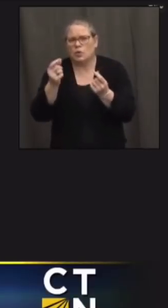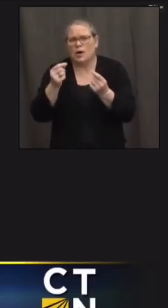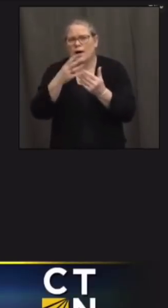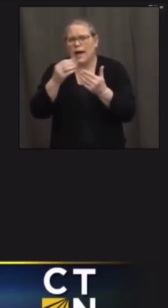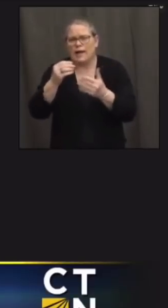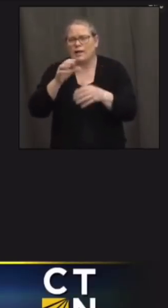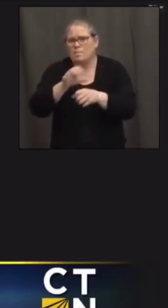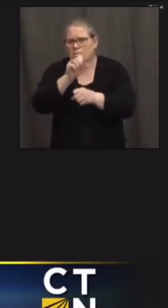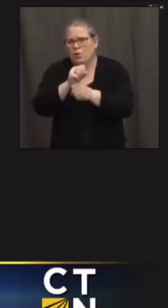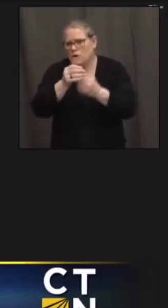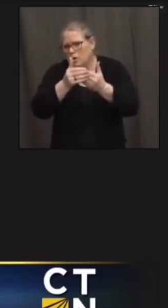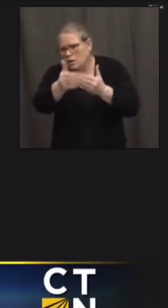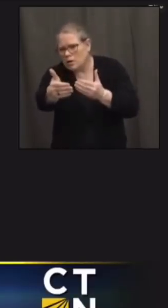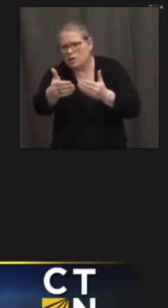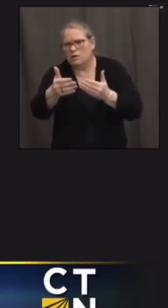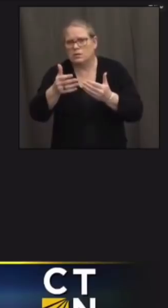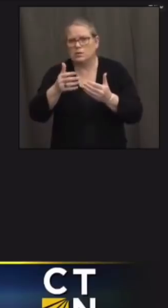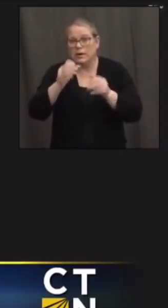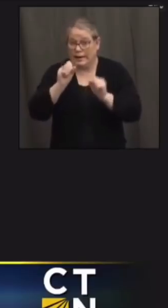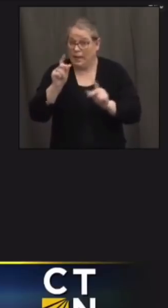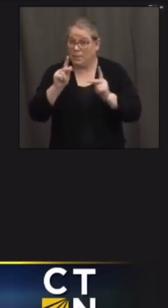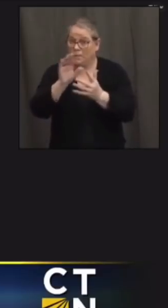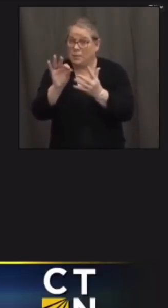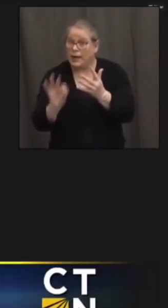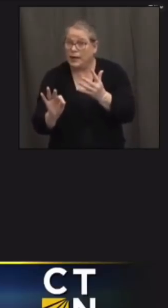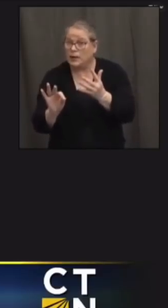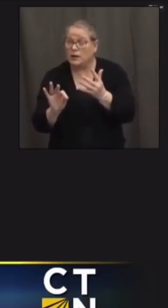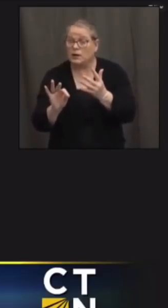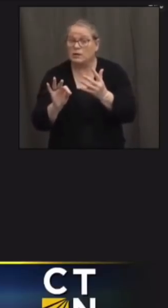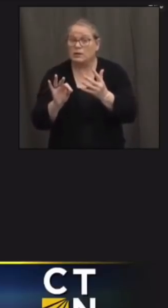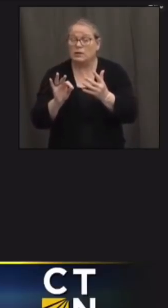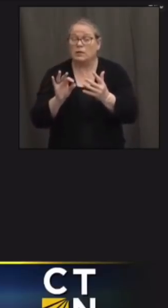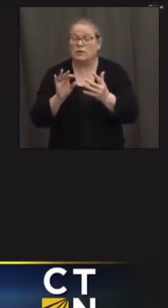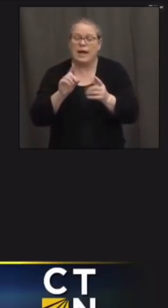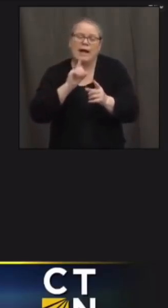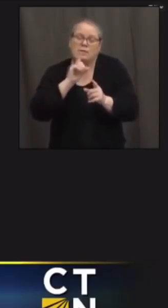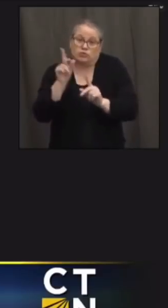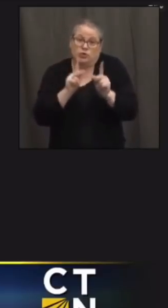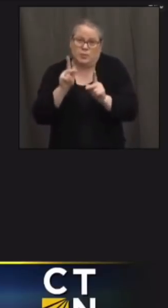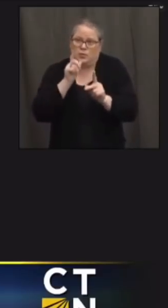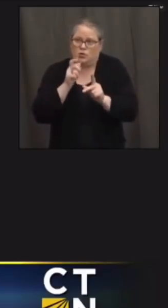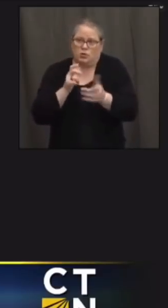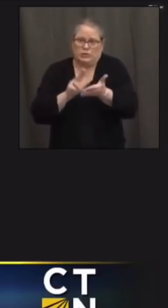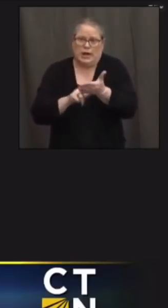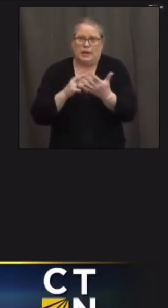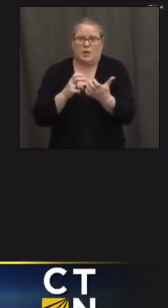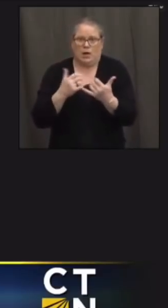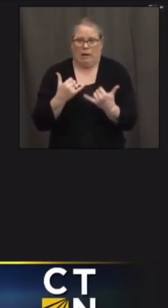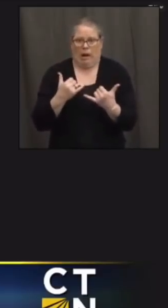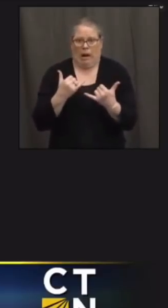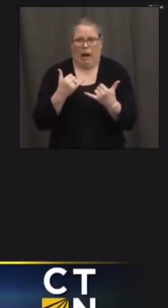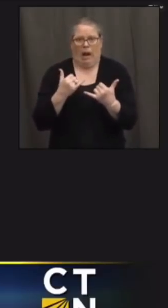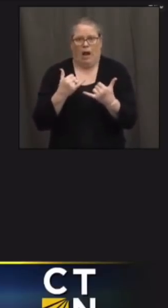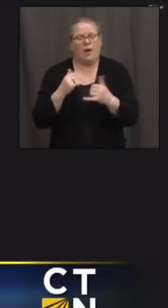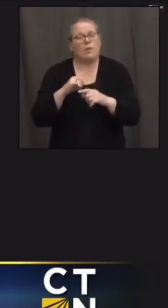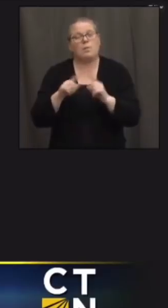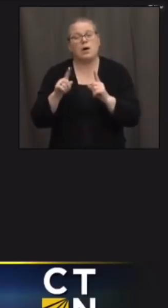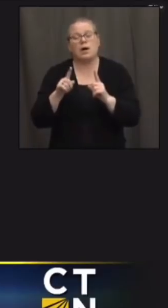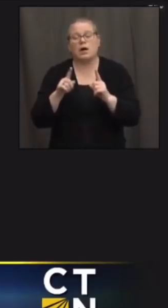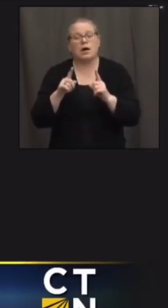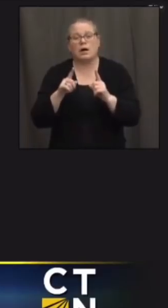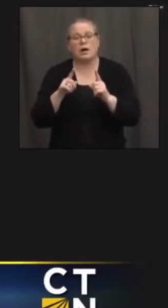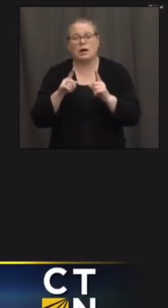are they booking you know do people have the option of picking i'm sure everyone who is signing up wants to get it as soon as possible but you know when they go